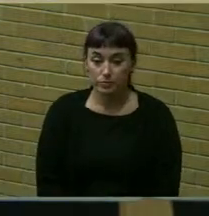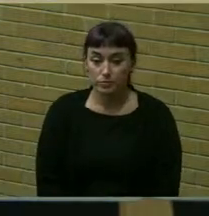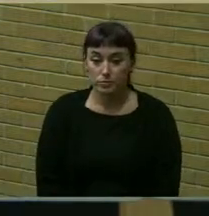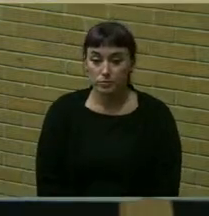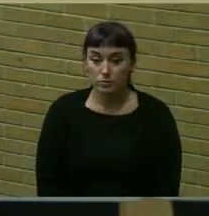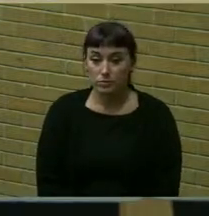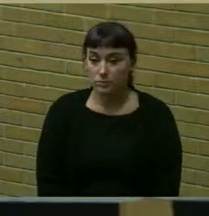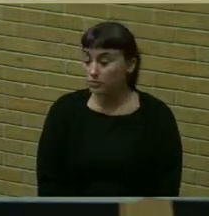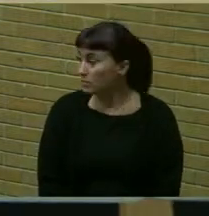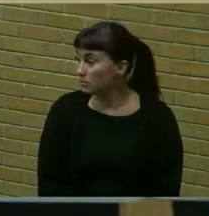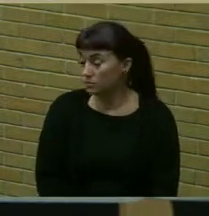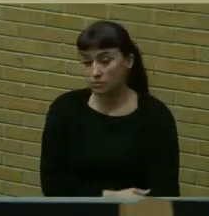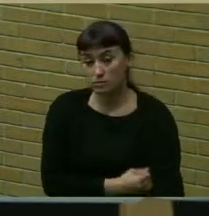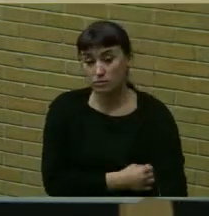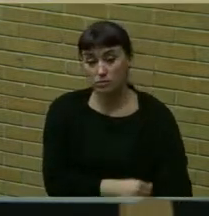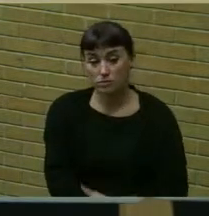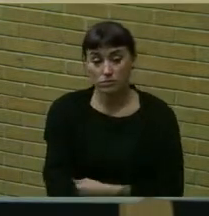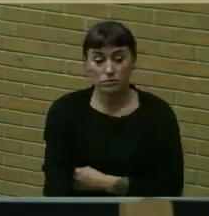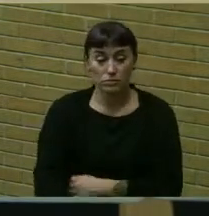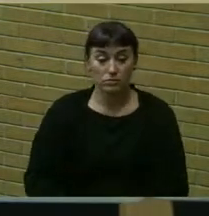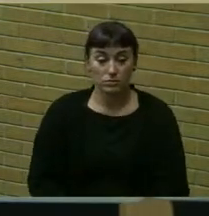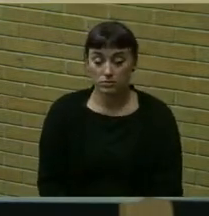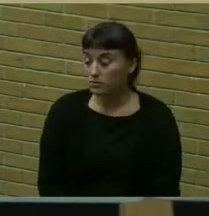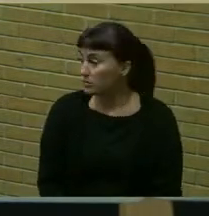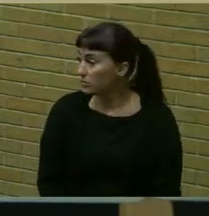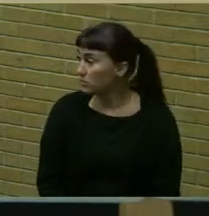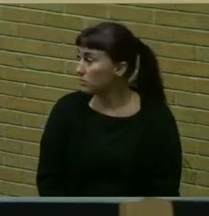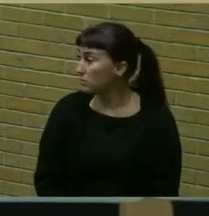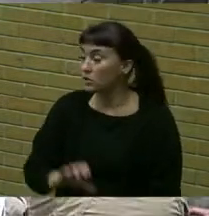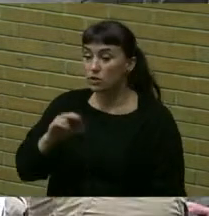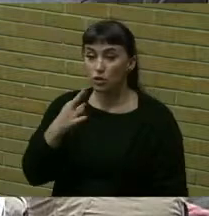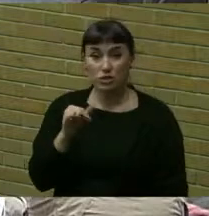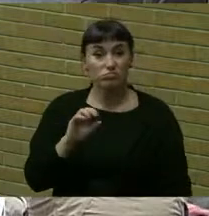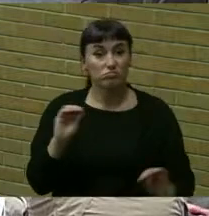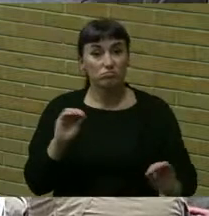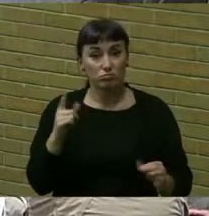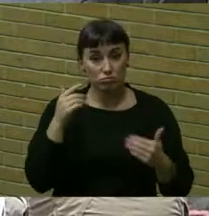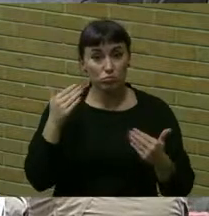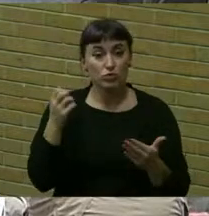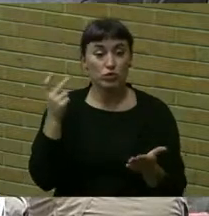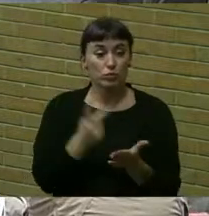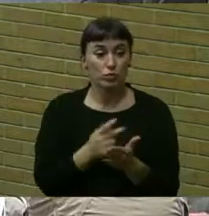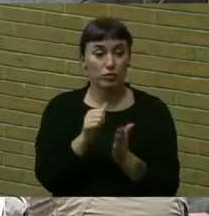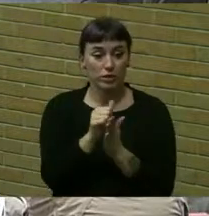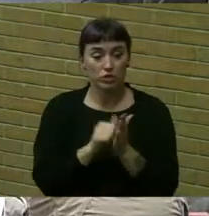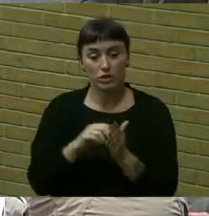Bill, if we have no one else, I move to approve the agenda. Bill,